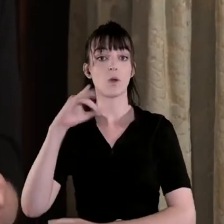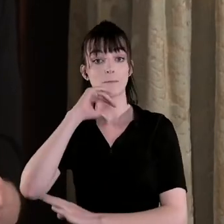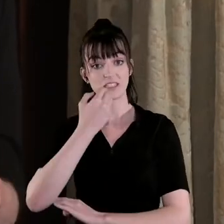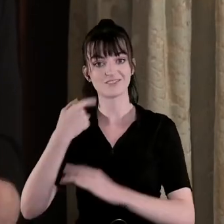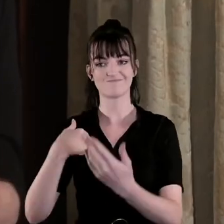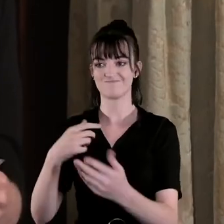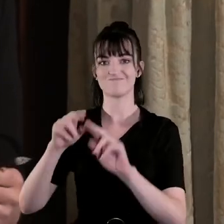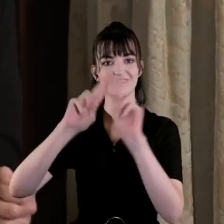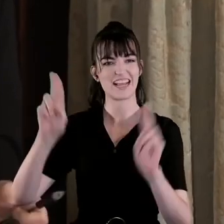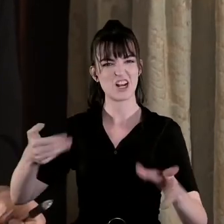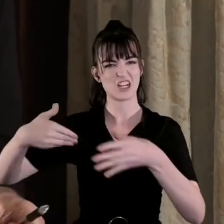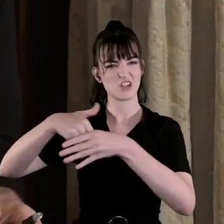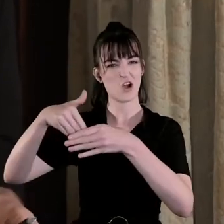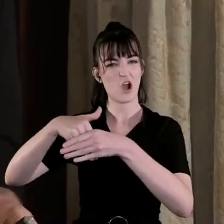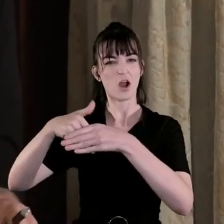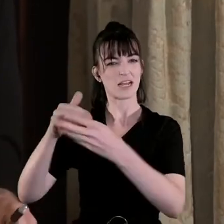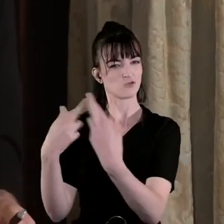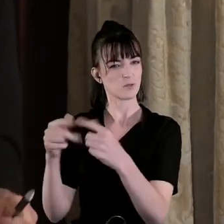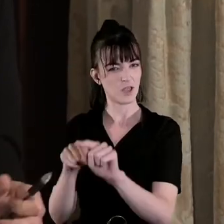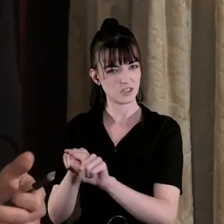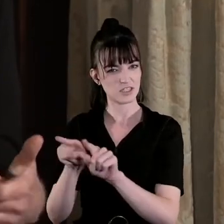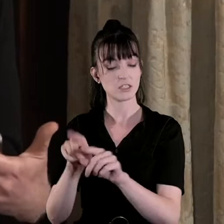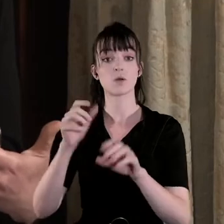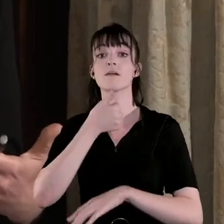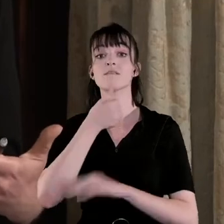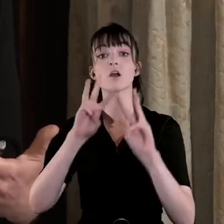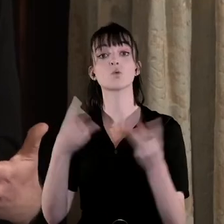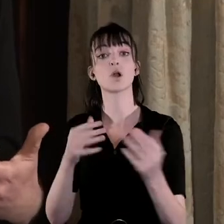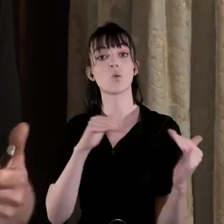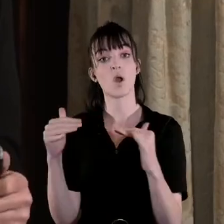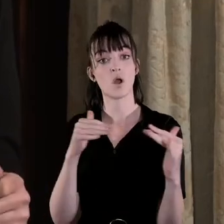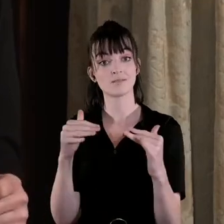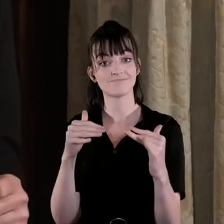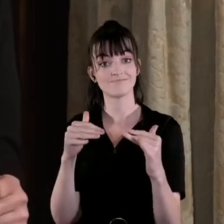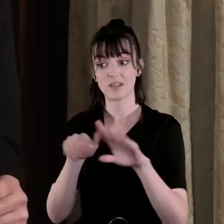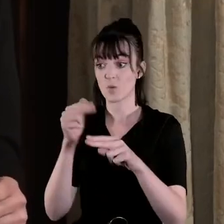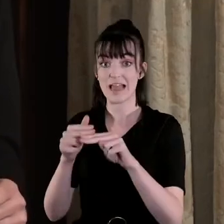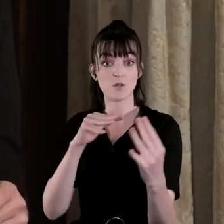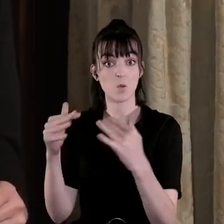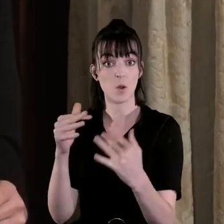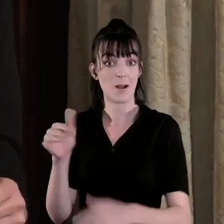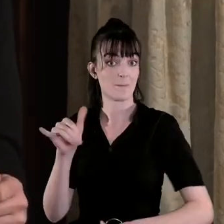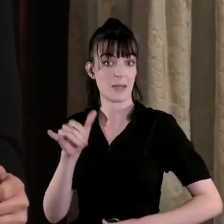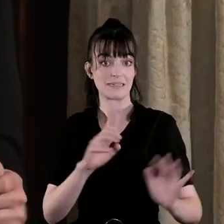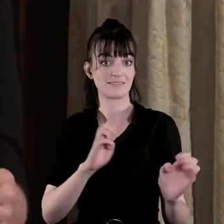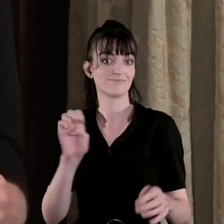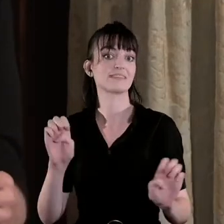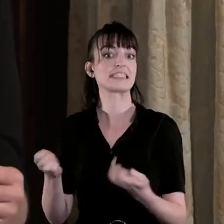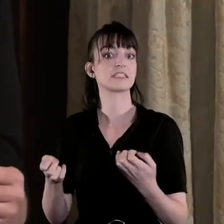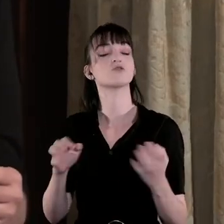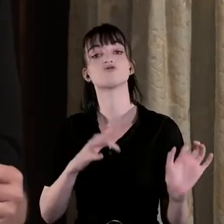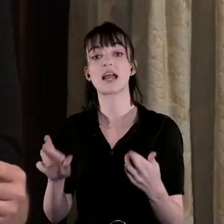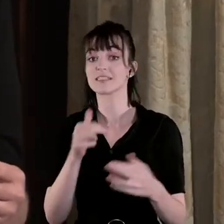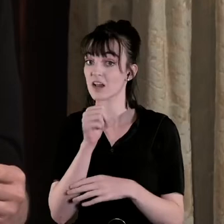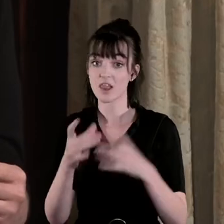wider international context in particular the First World War without the war a rising probably wouldn't have taken place it certainly wouldn't have been put down in